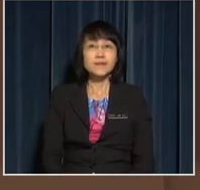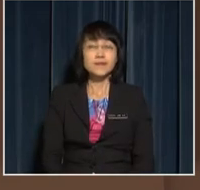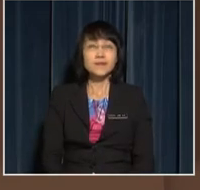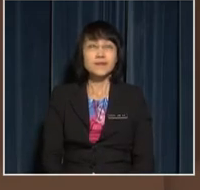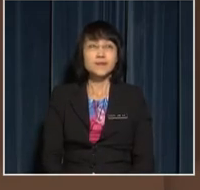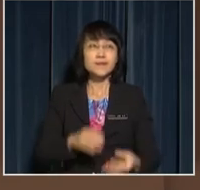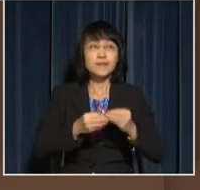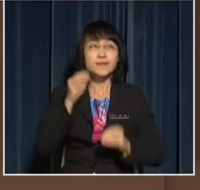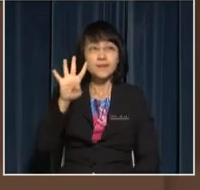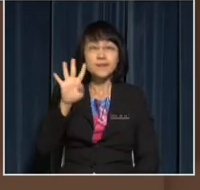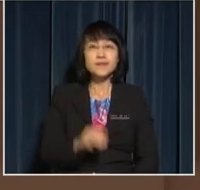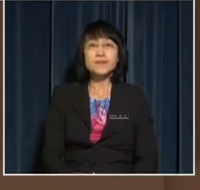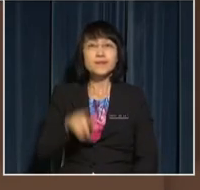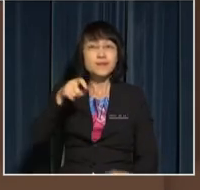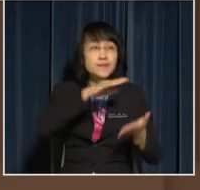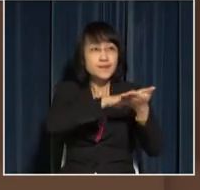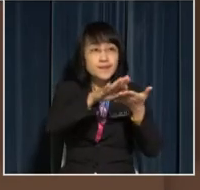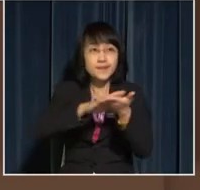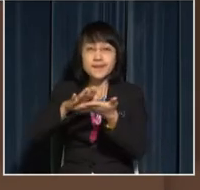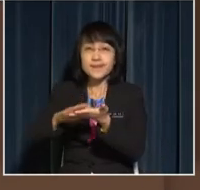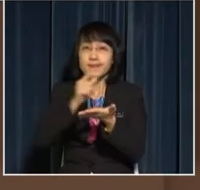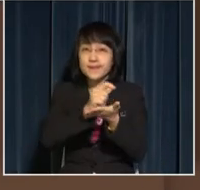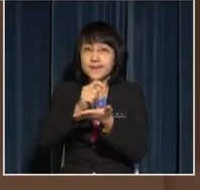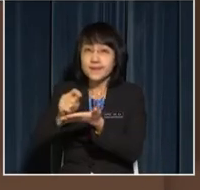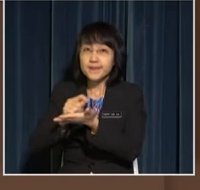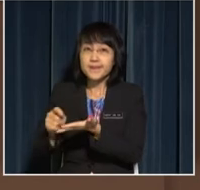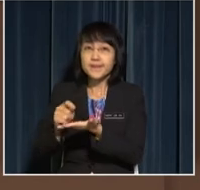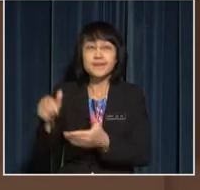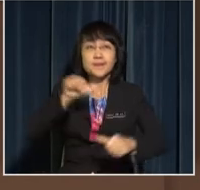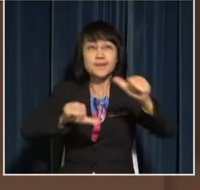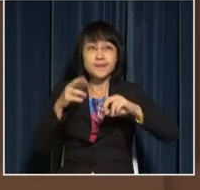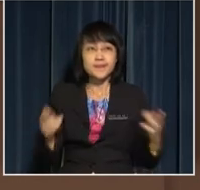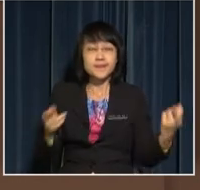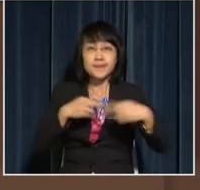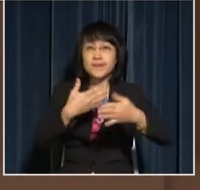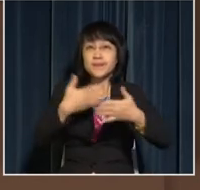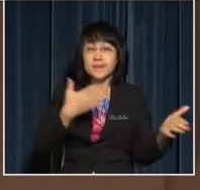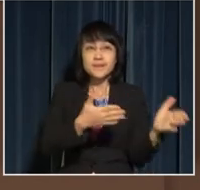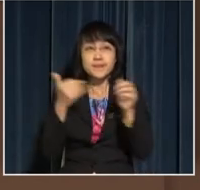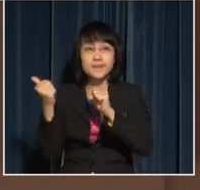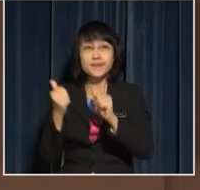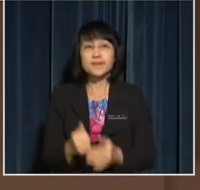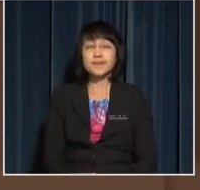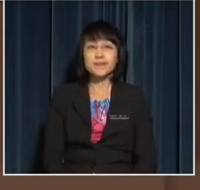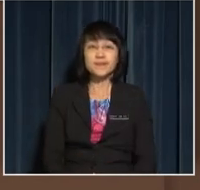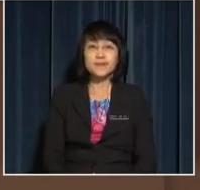Number four You must clean and tidy up the Science Room before leaving